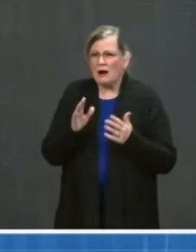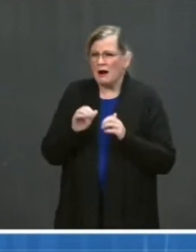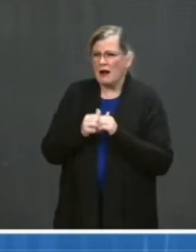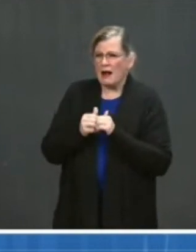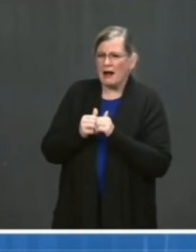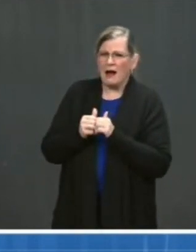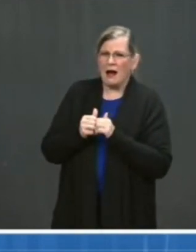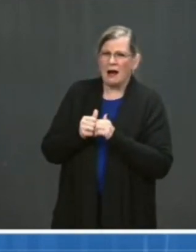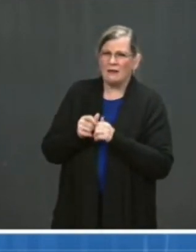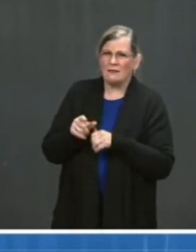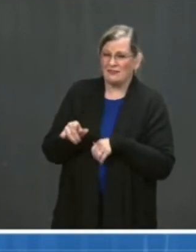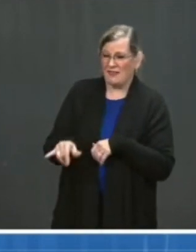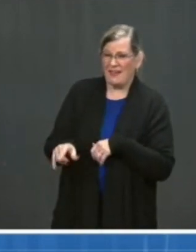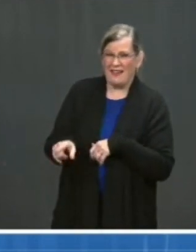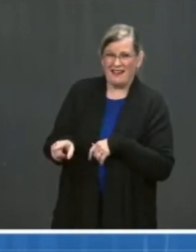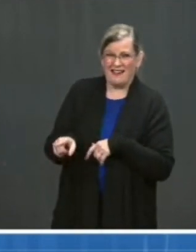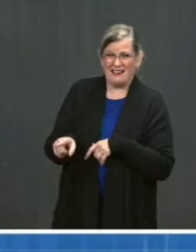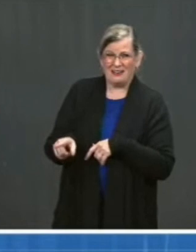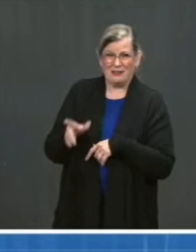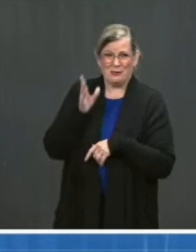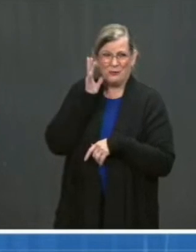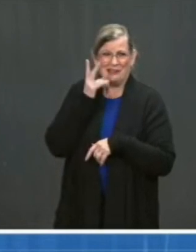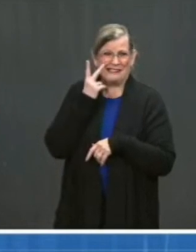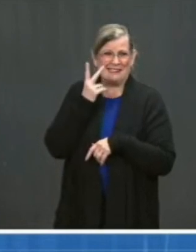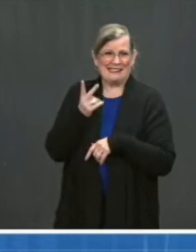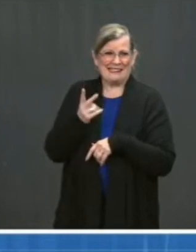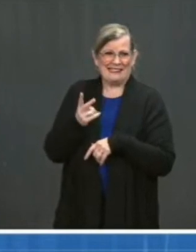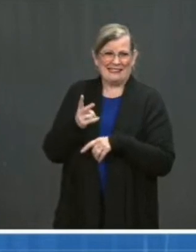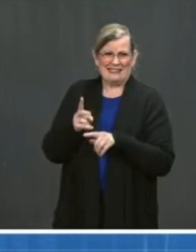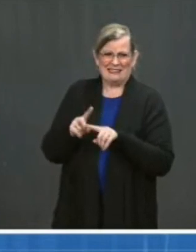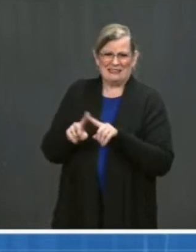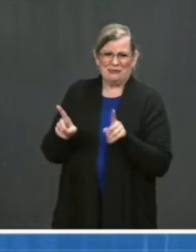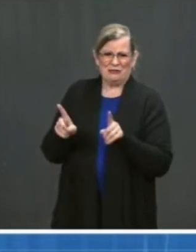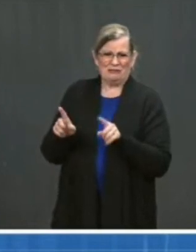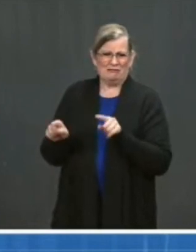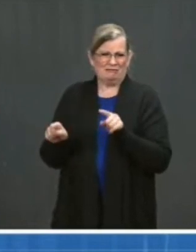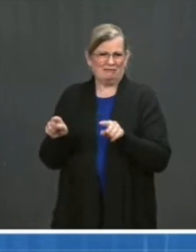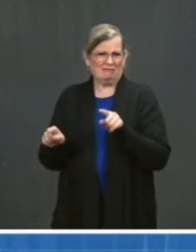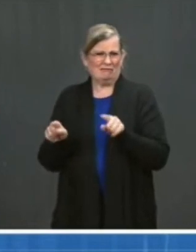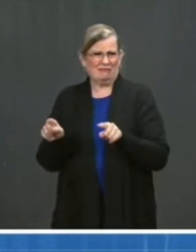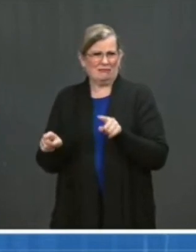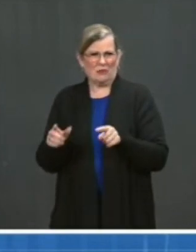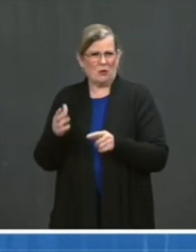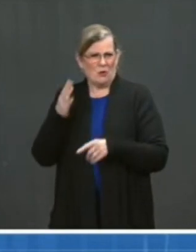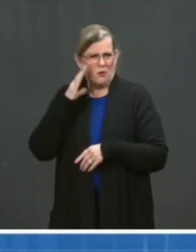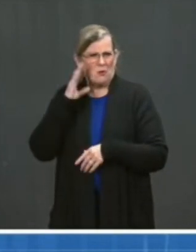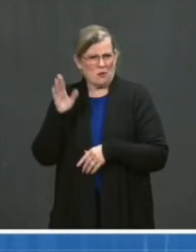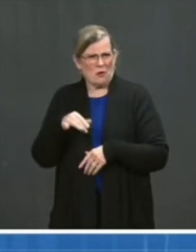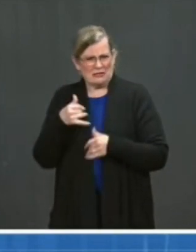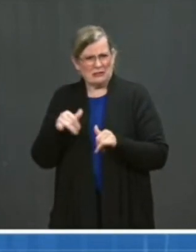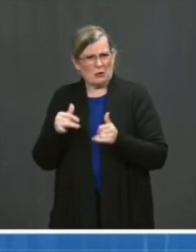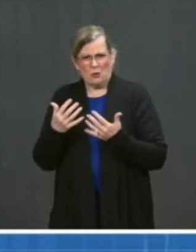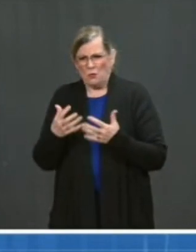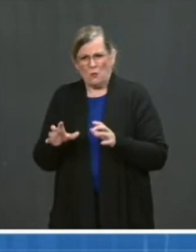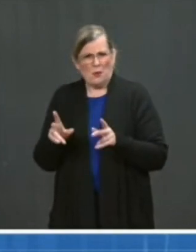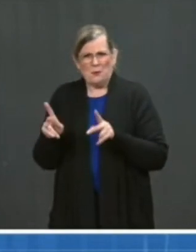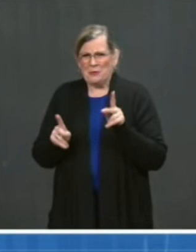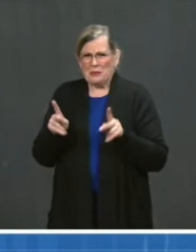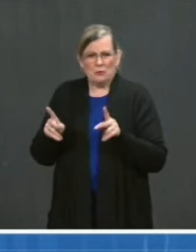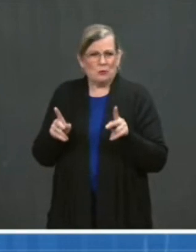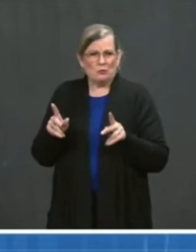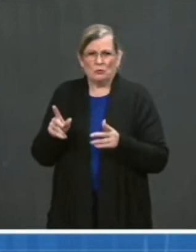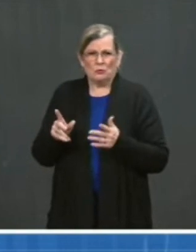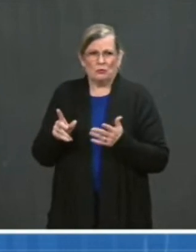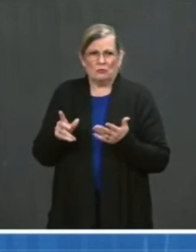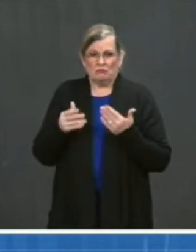guidance that travel is safe for fully vaccinated individuals, but that you still don't want people engaging in nonessential travel at this time?